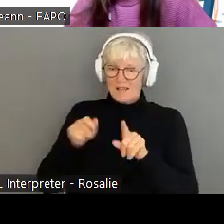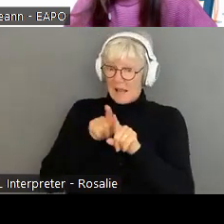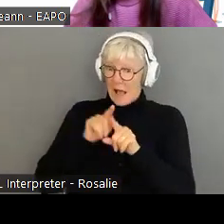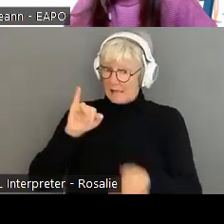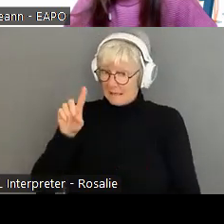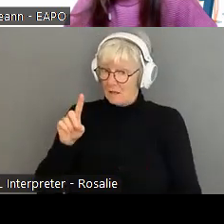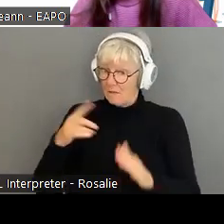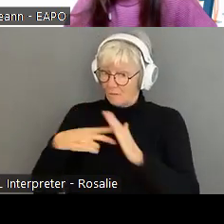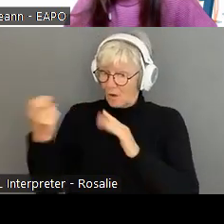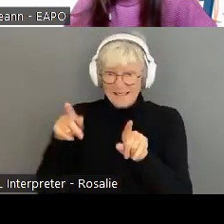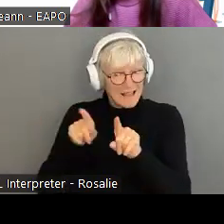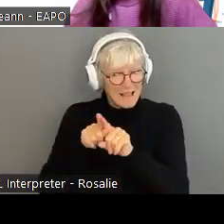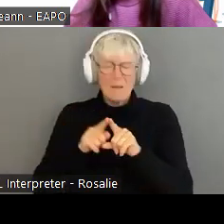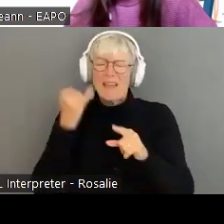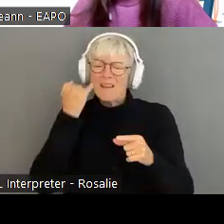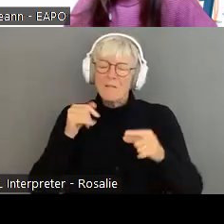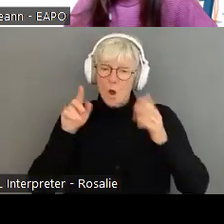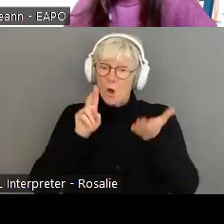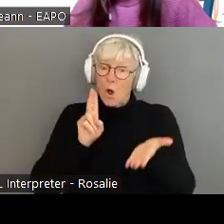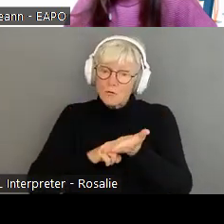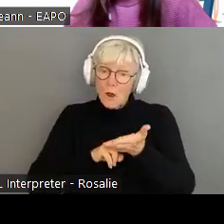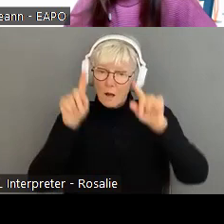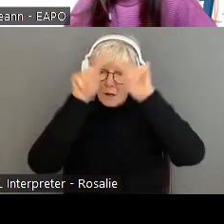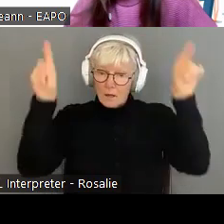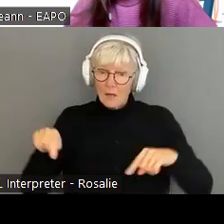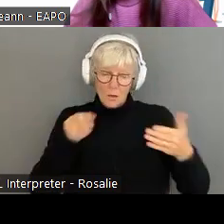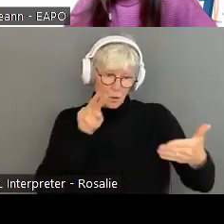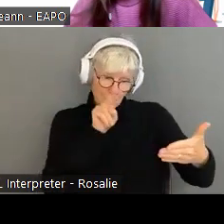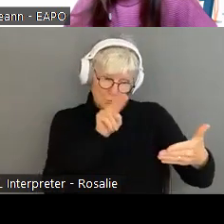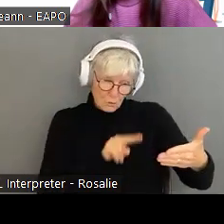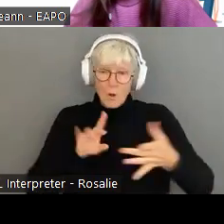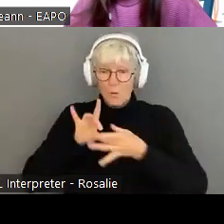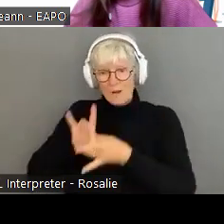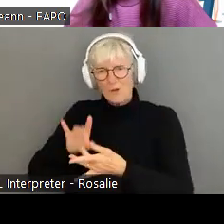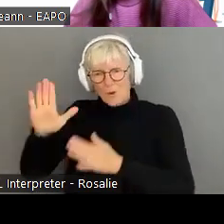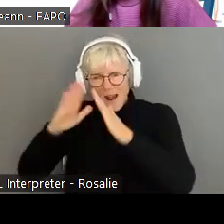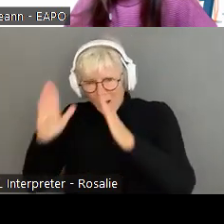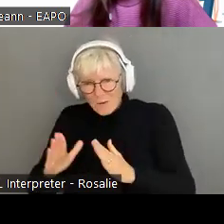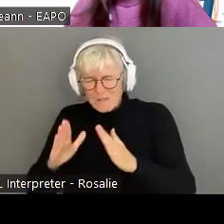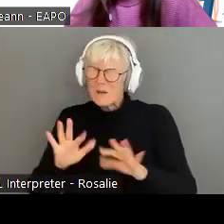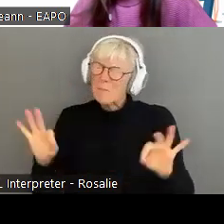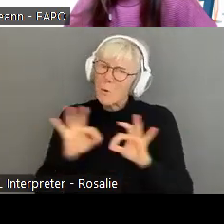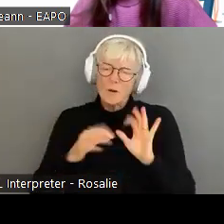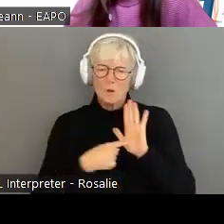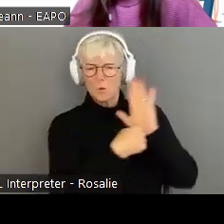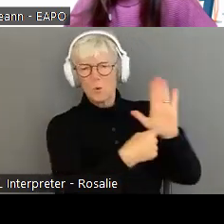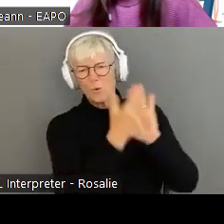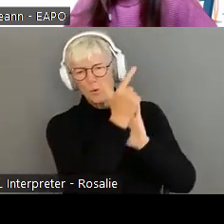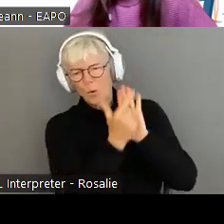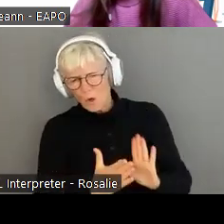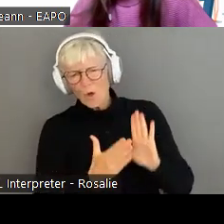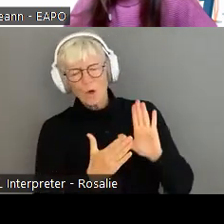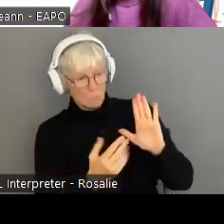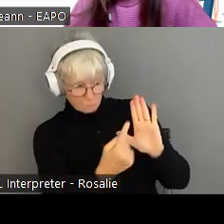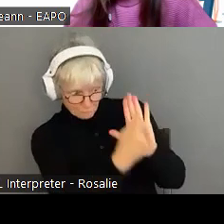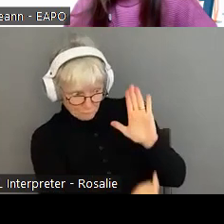contract, especially something that involves your home, um, get a review by lawyer, um, you know, get